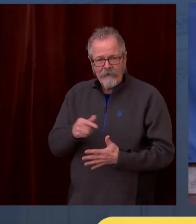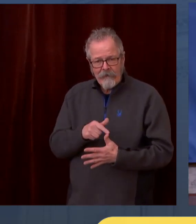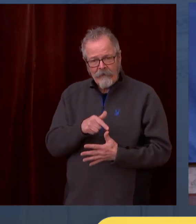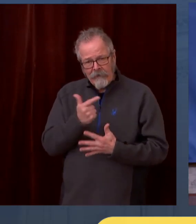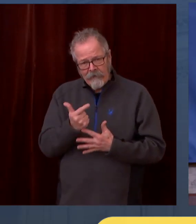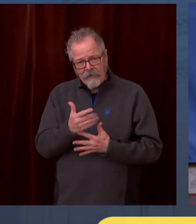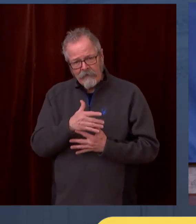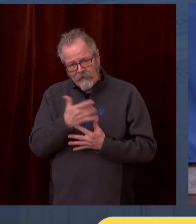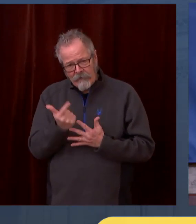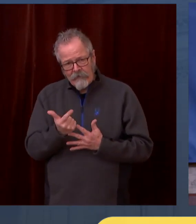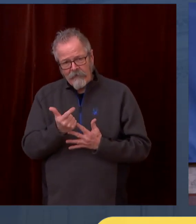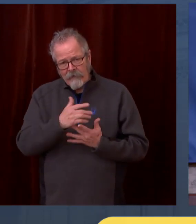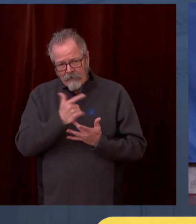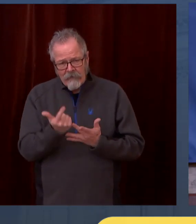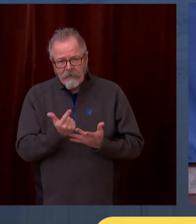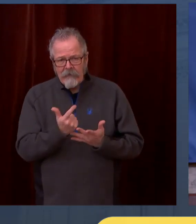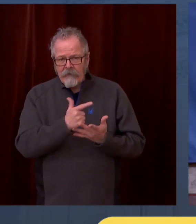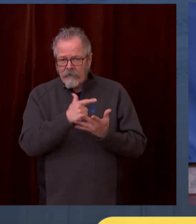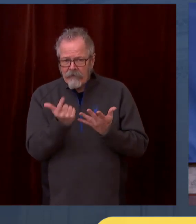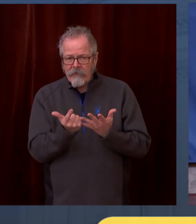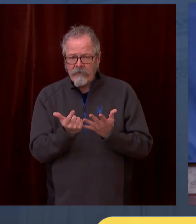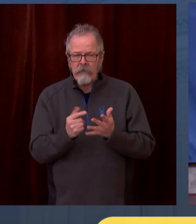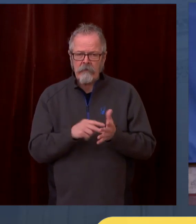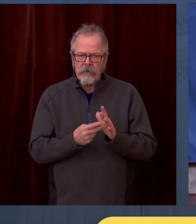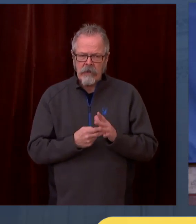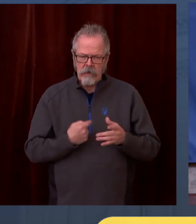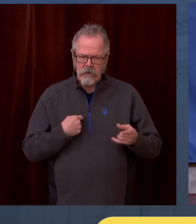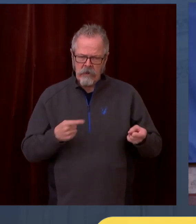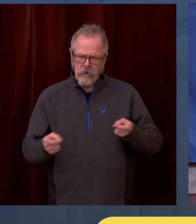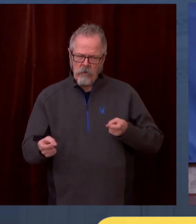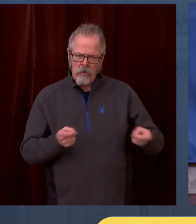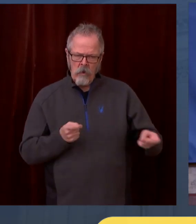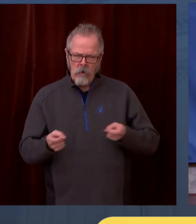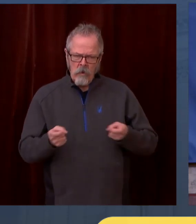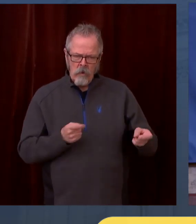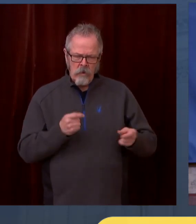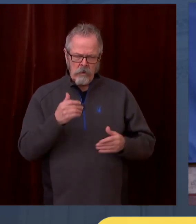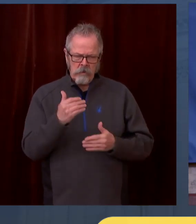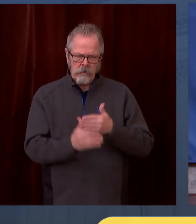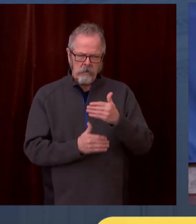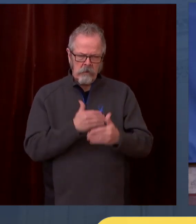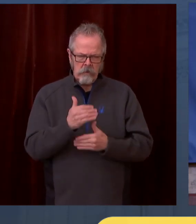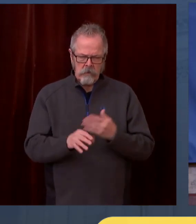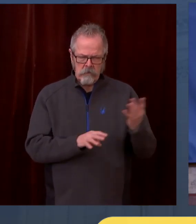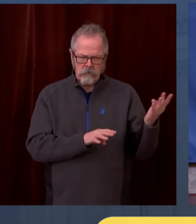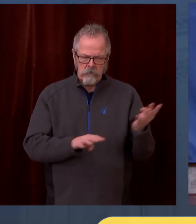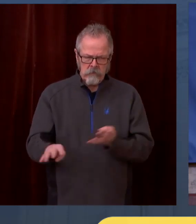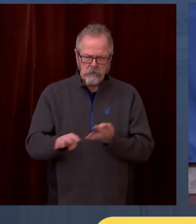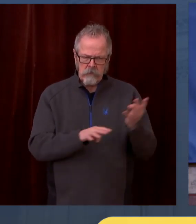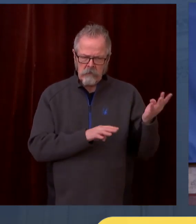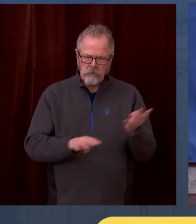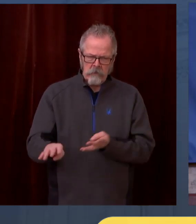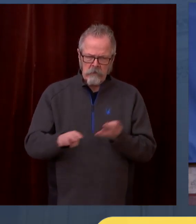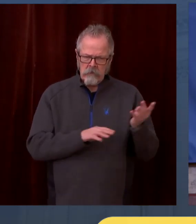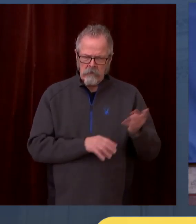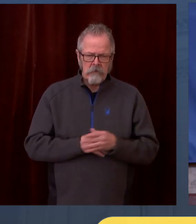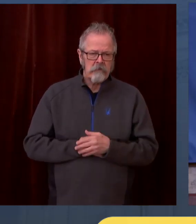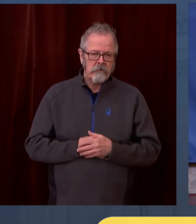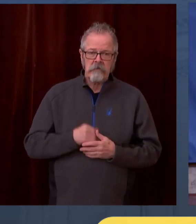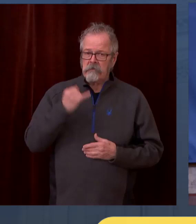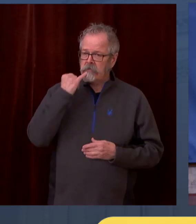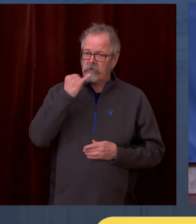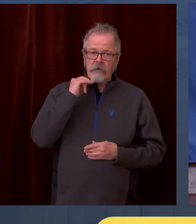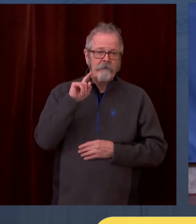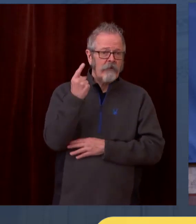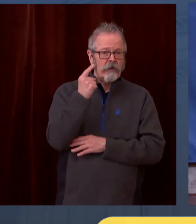very frustrating to people with no efficiency whatsoever. So that is an additional reason that we think these tears